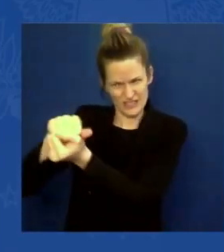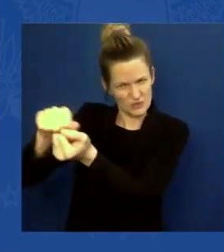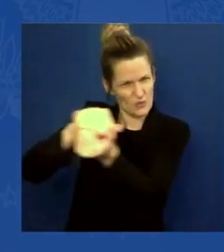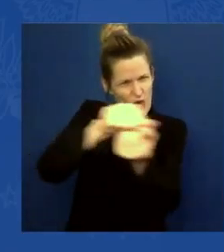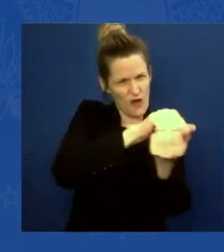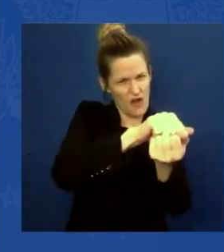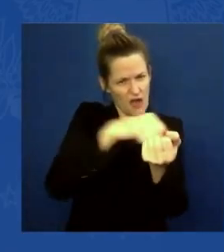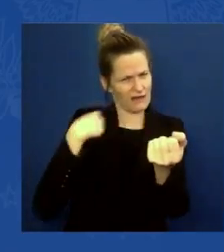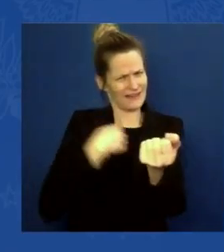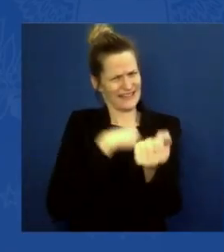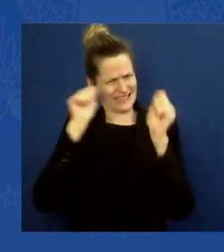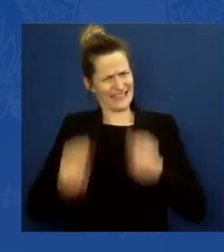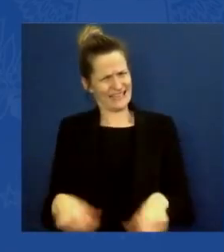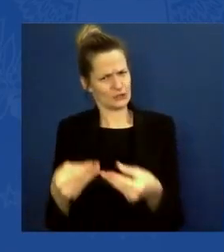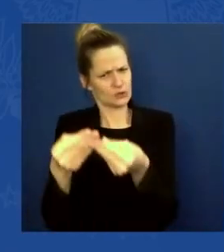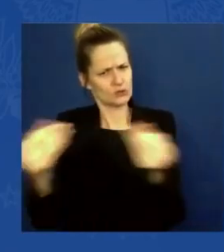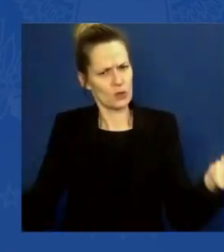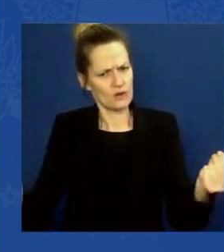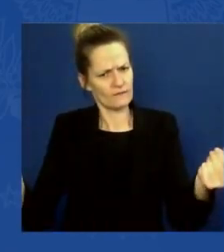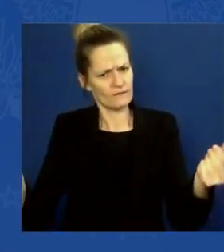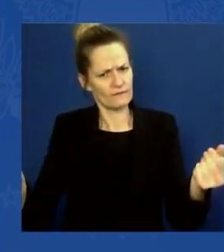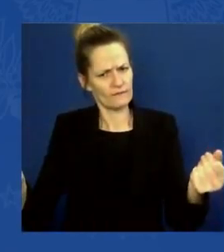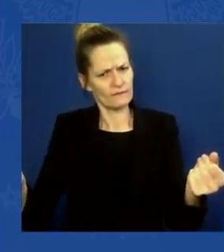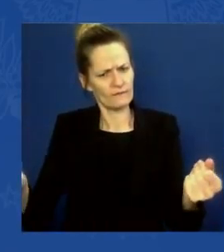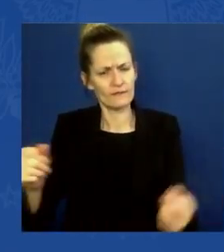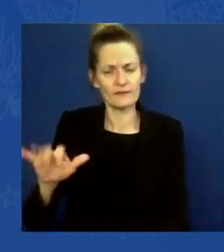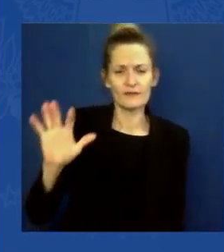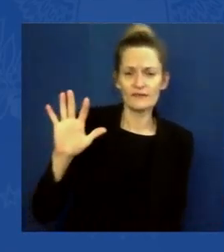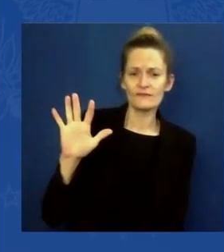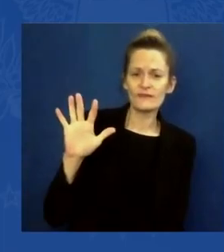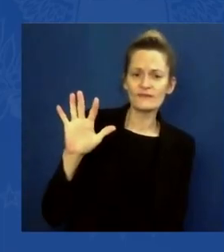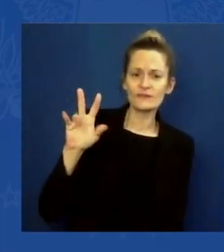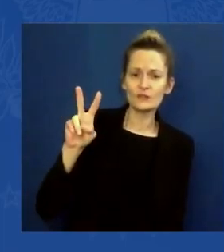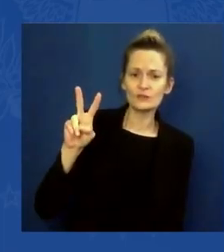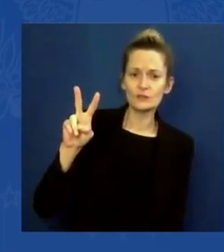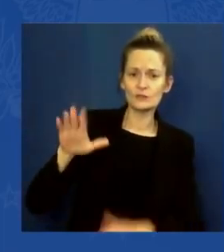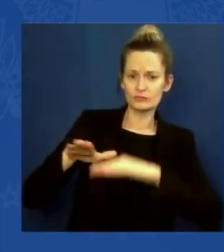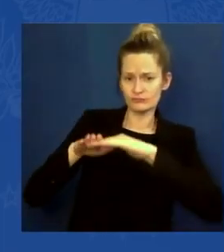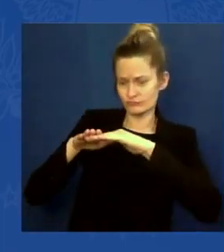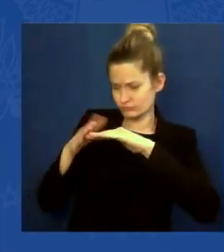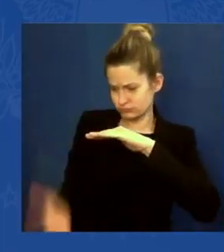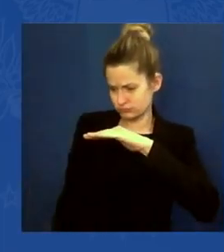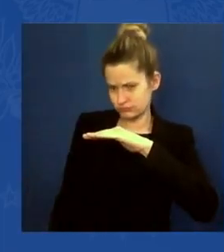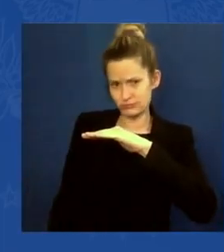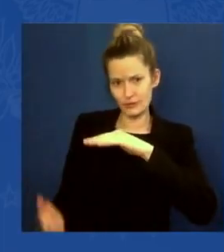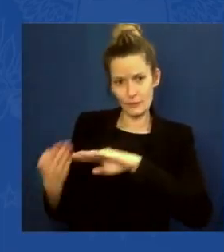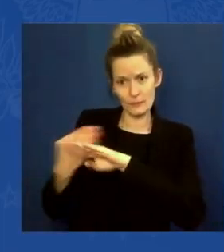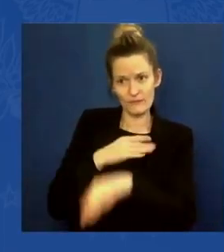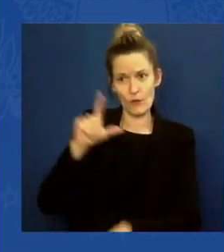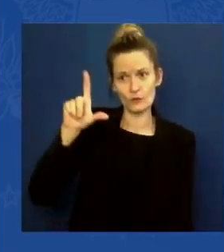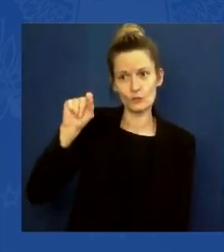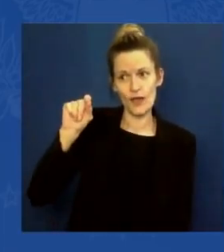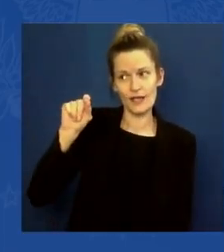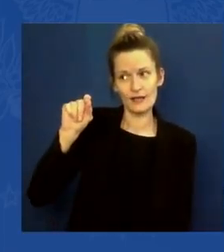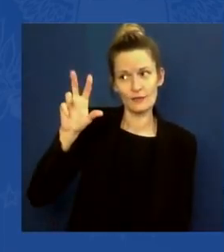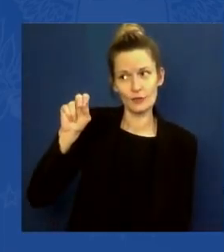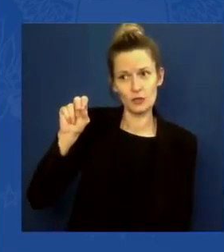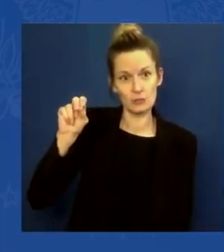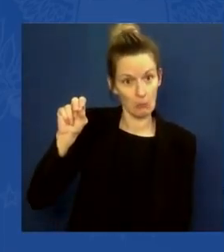reduction in greenhouse emissions by 2030. And for us to reach that net zero emissions in the economy,